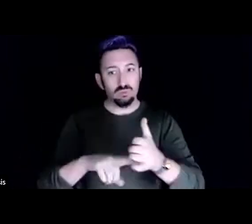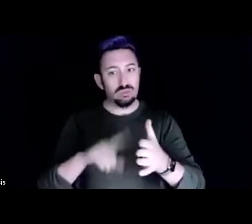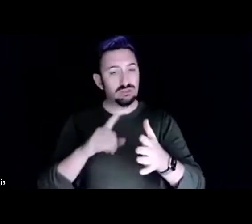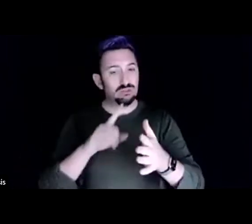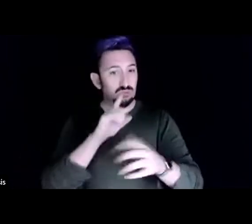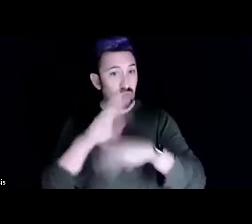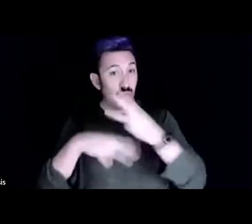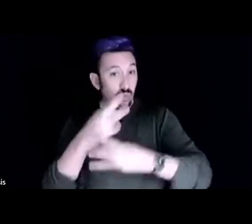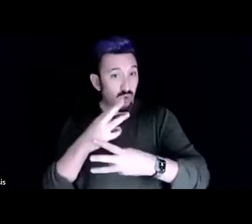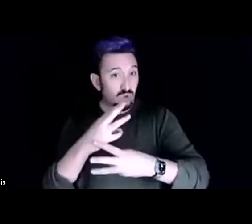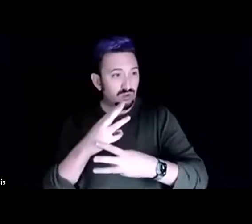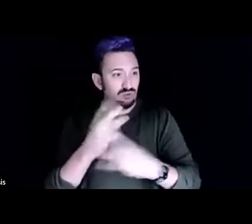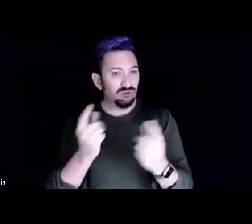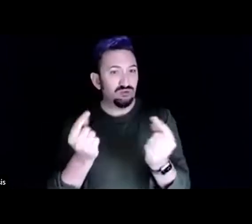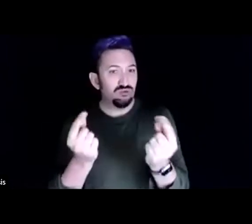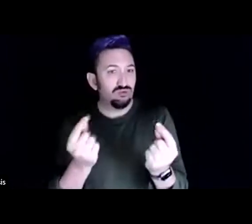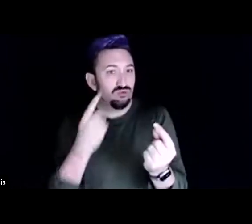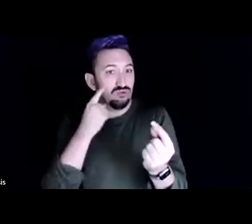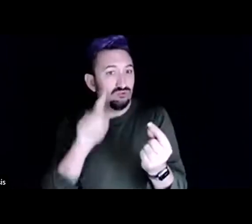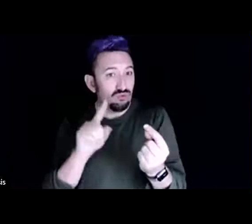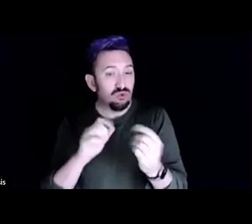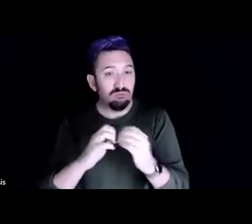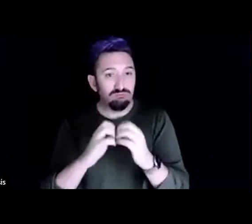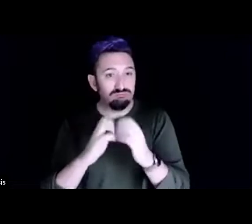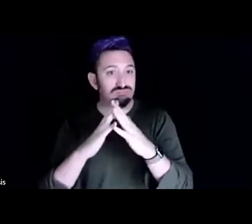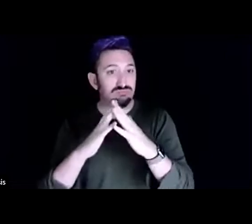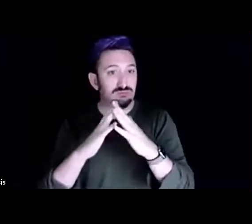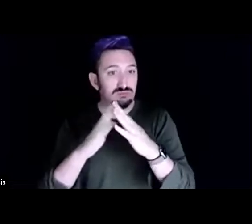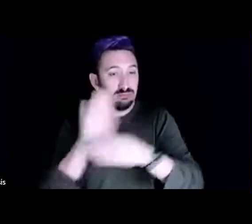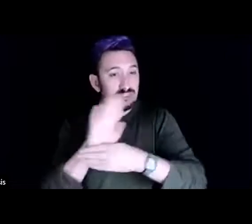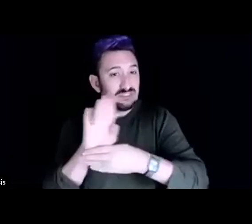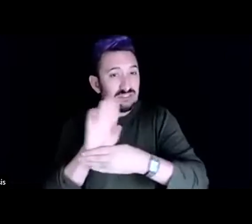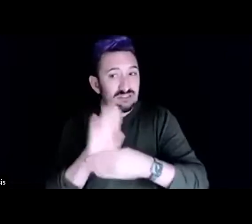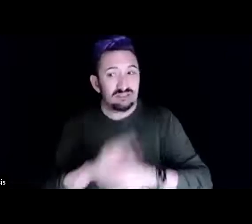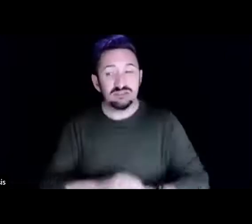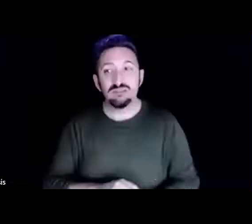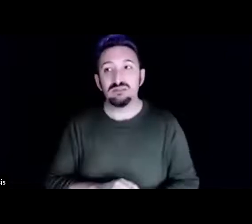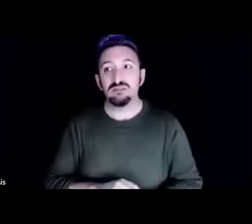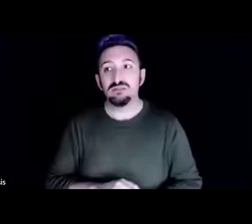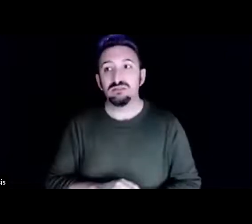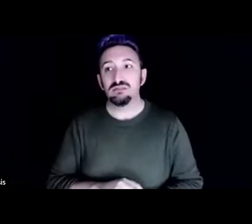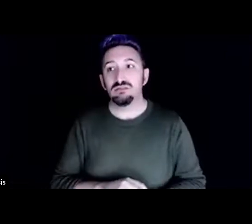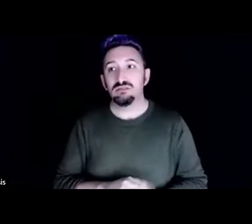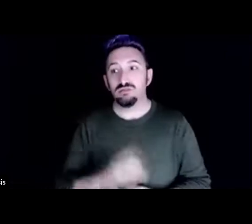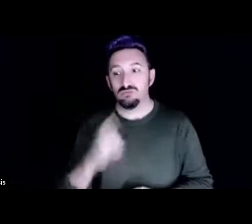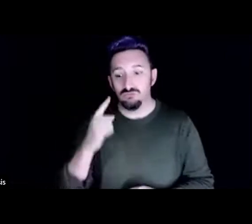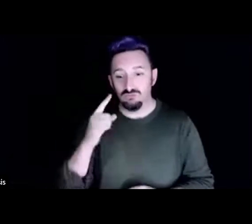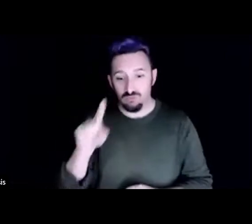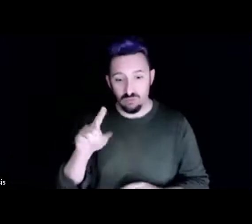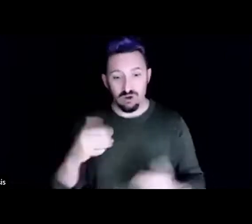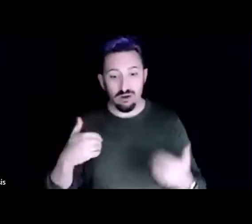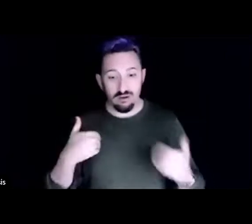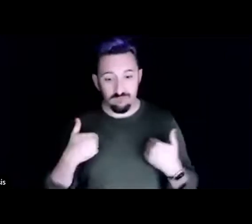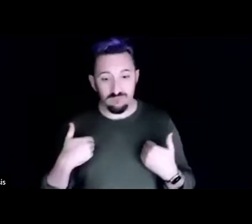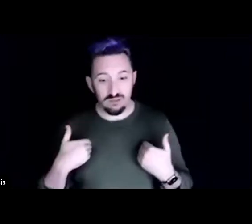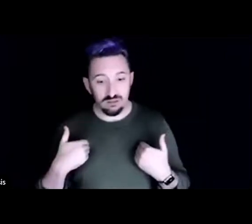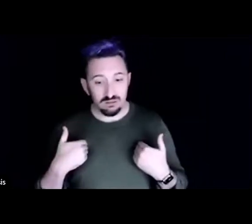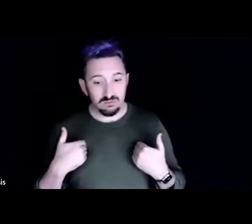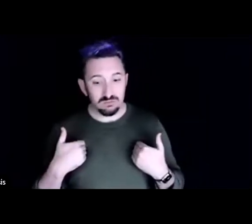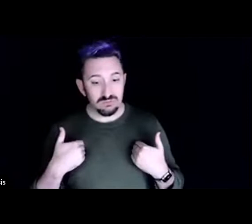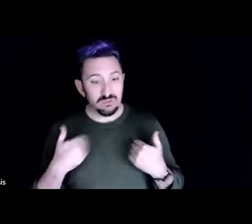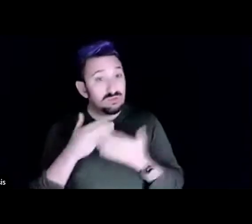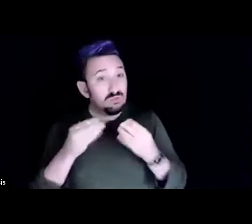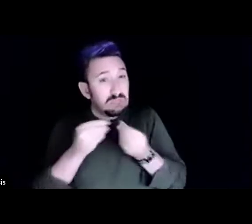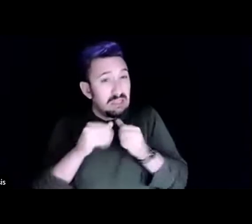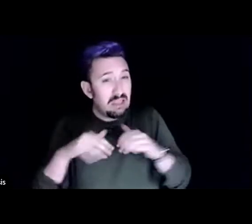What are some of the practical things about, you know, having a piece of land and managing? Like how